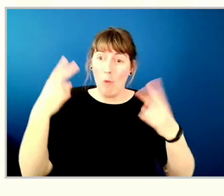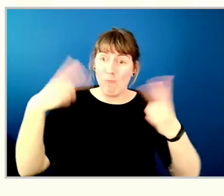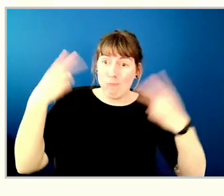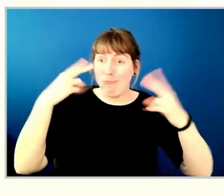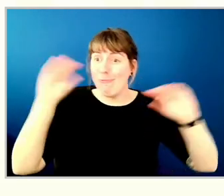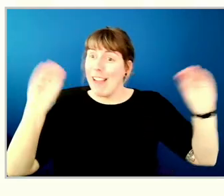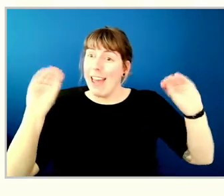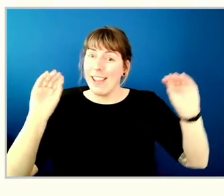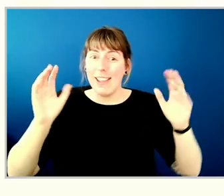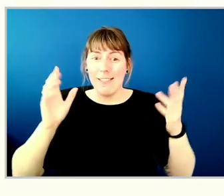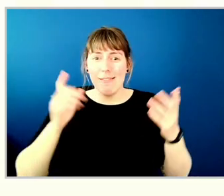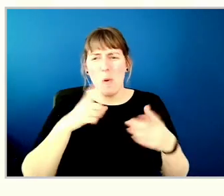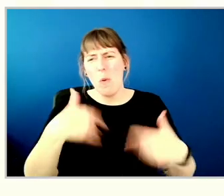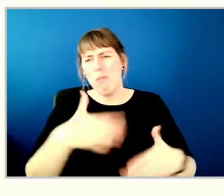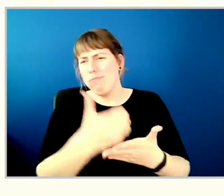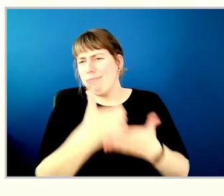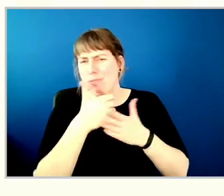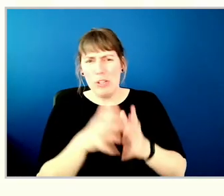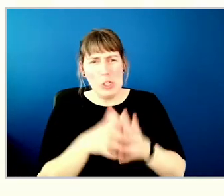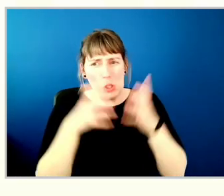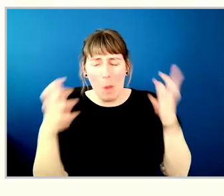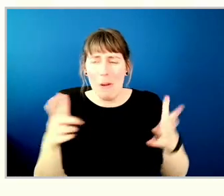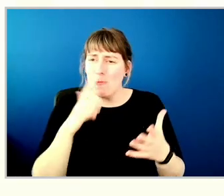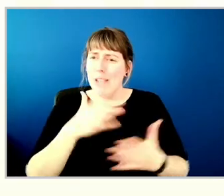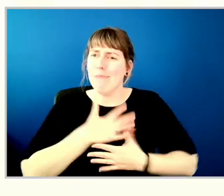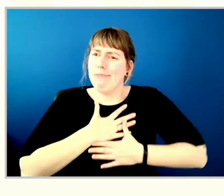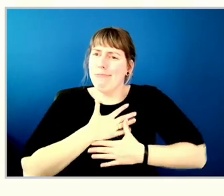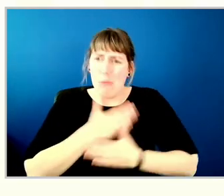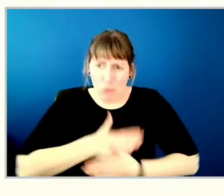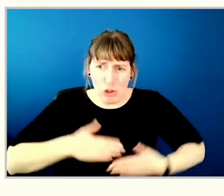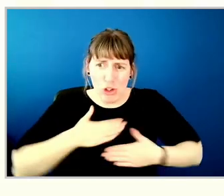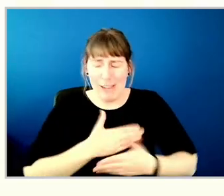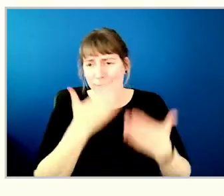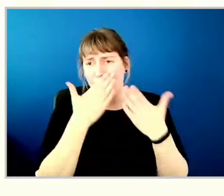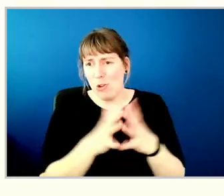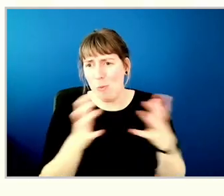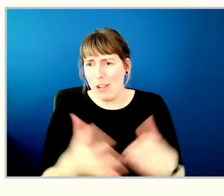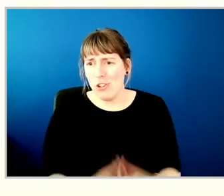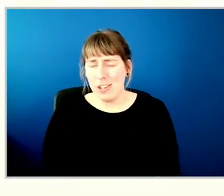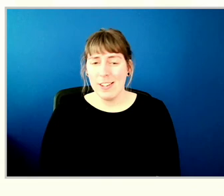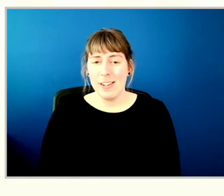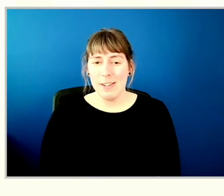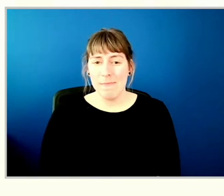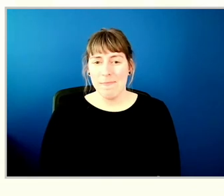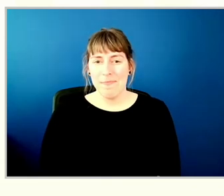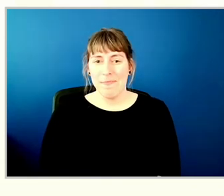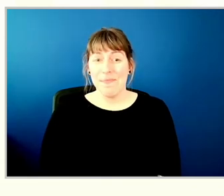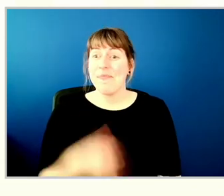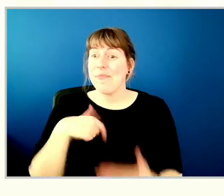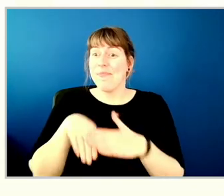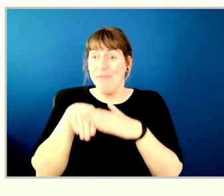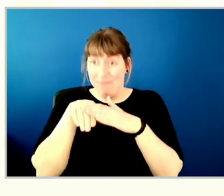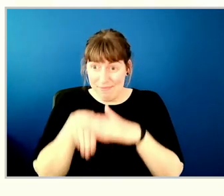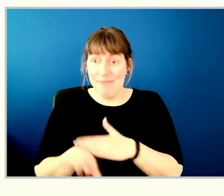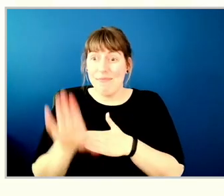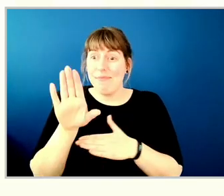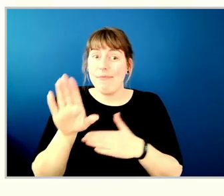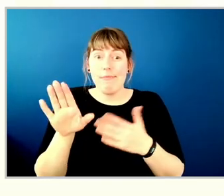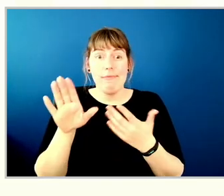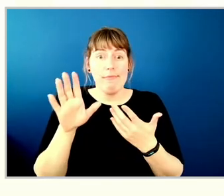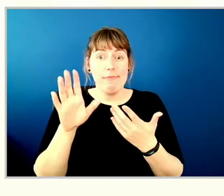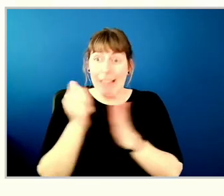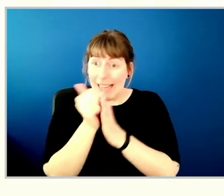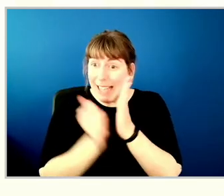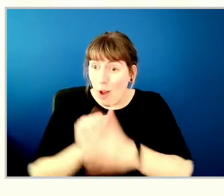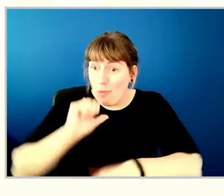They bend over backwards for me and I just, I appreciate it more than I can say. To be able to come in here, get an account,